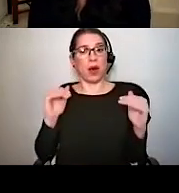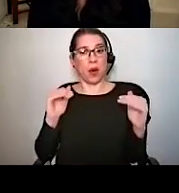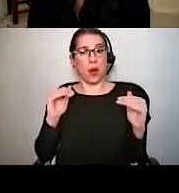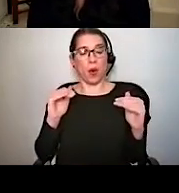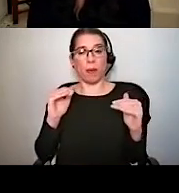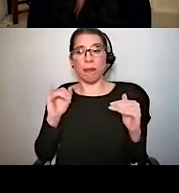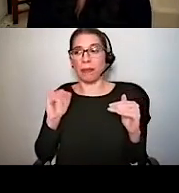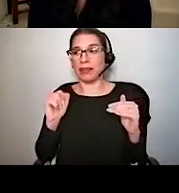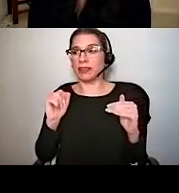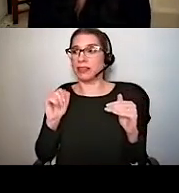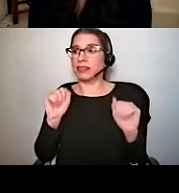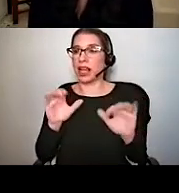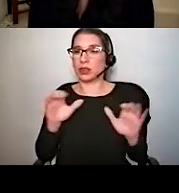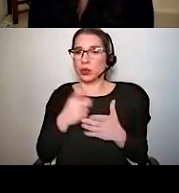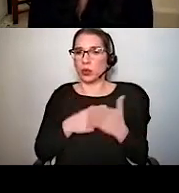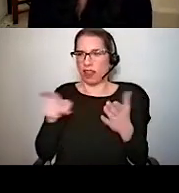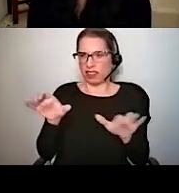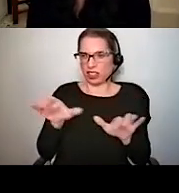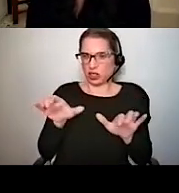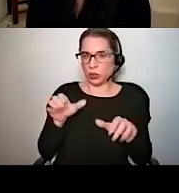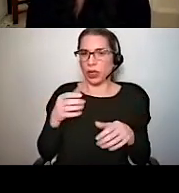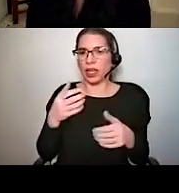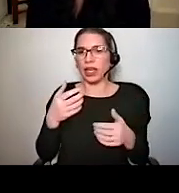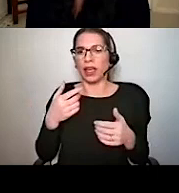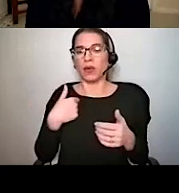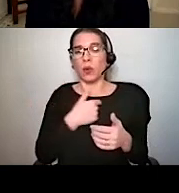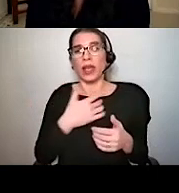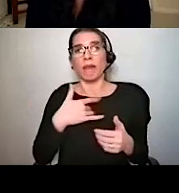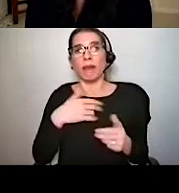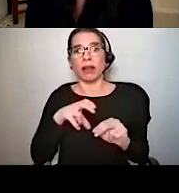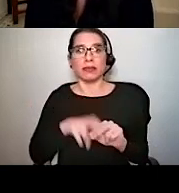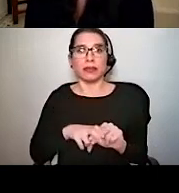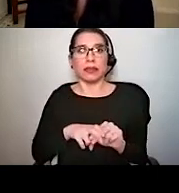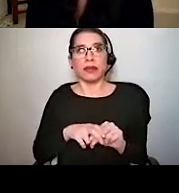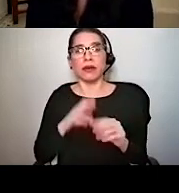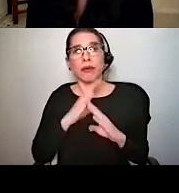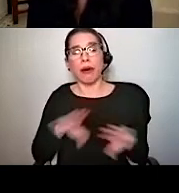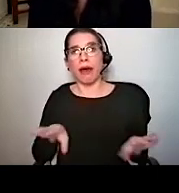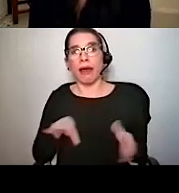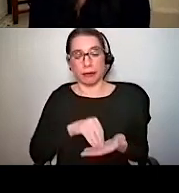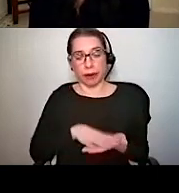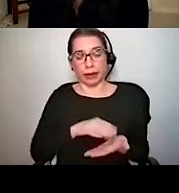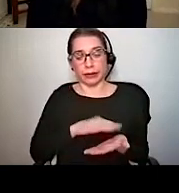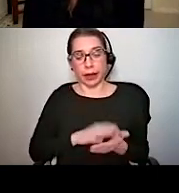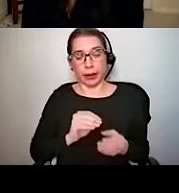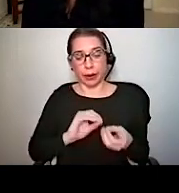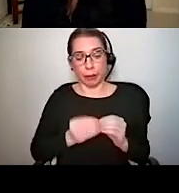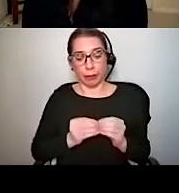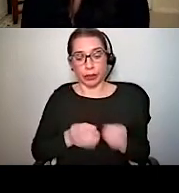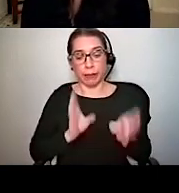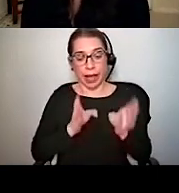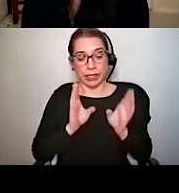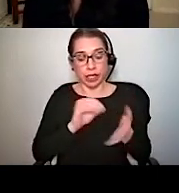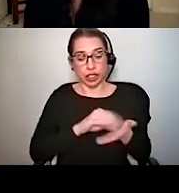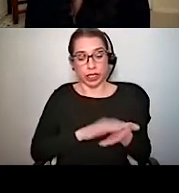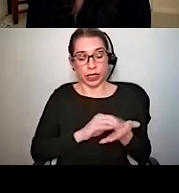I want to remove the tedium of sitting still, being quiet, writing down numbers and paying attention. And instead, I'd like to